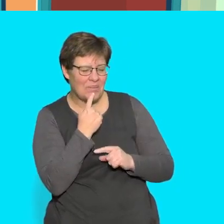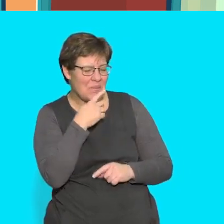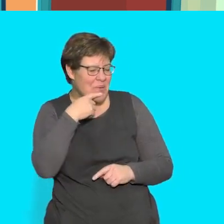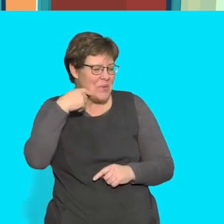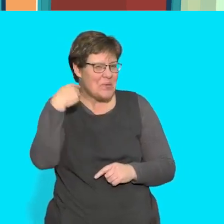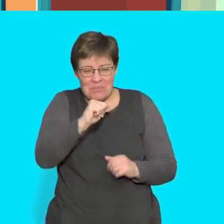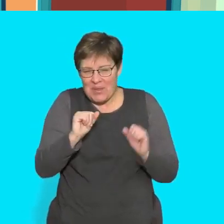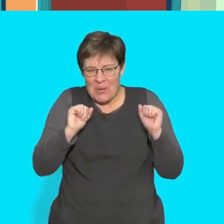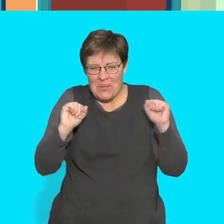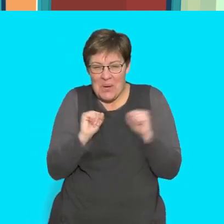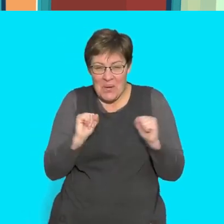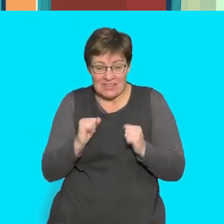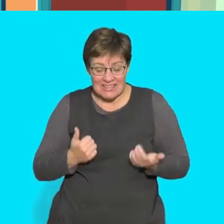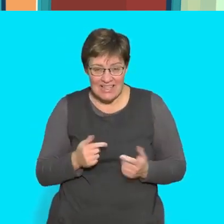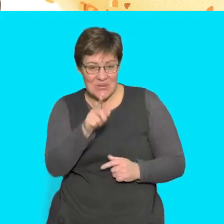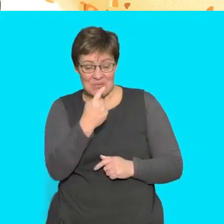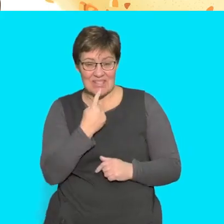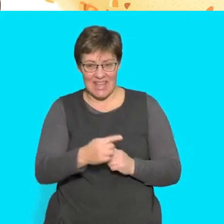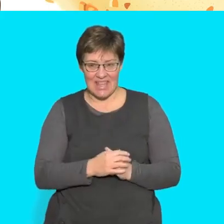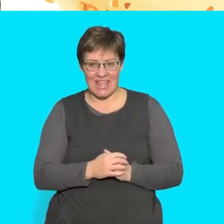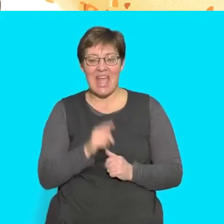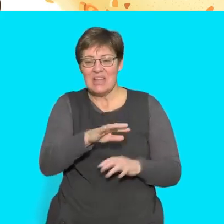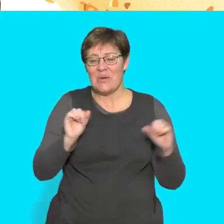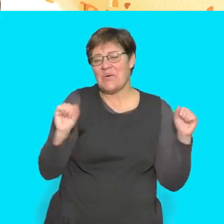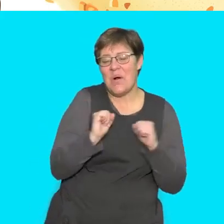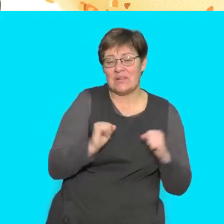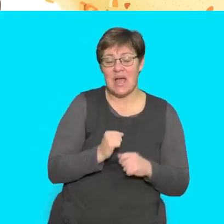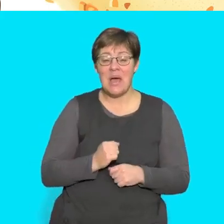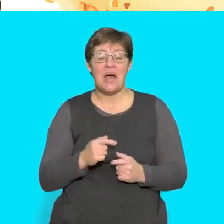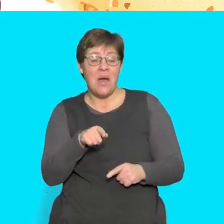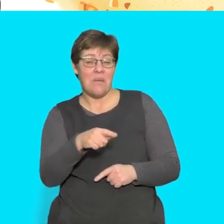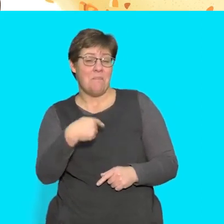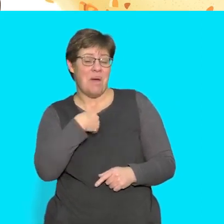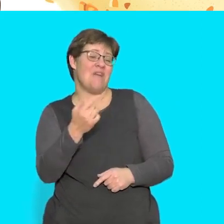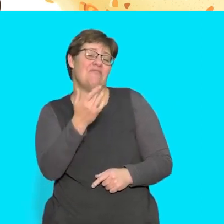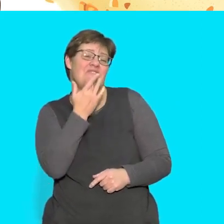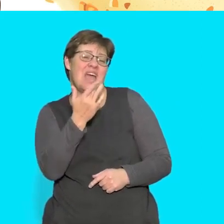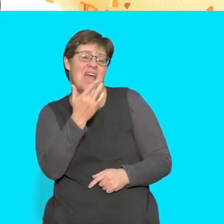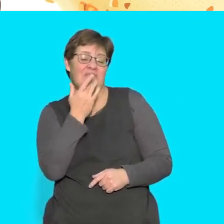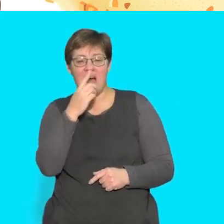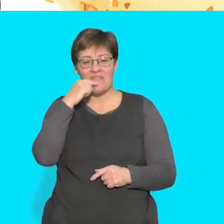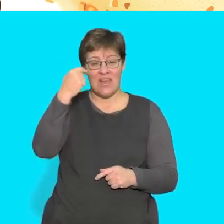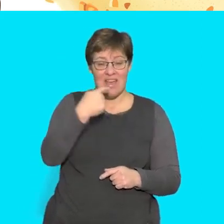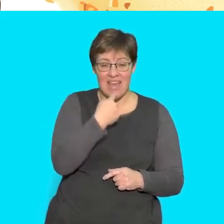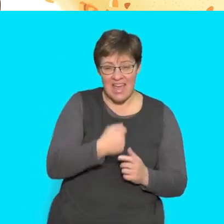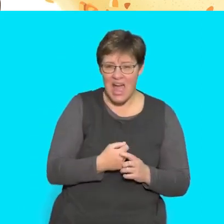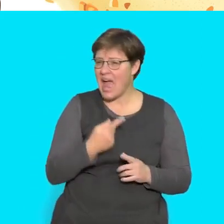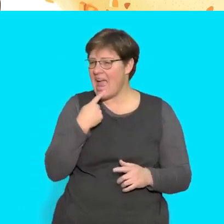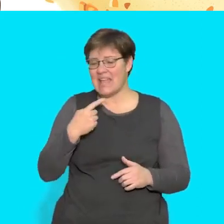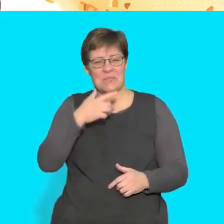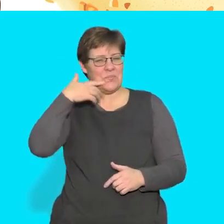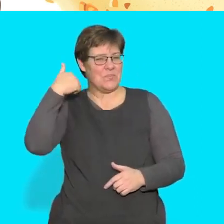and cold now you say it's cold it's my favorite flavor it's yummy